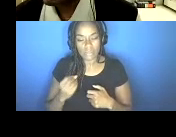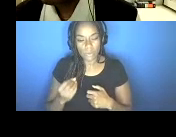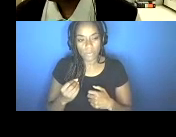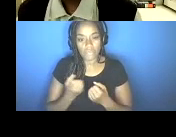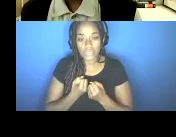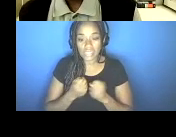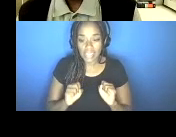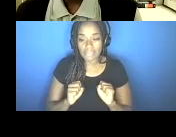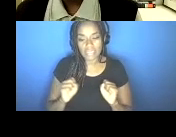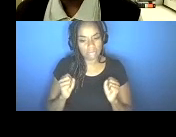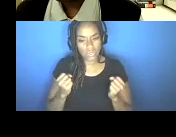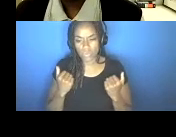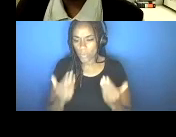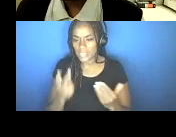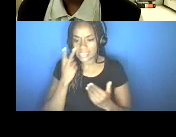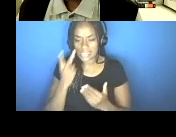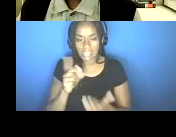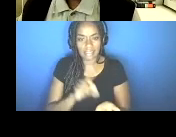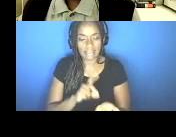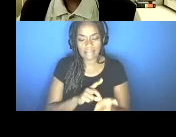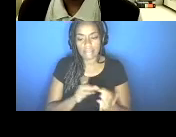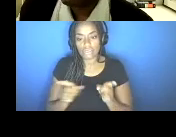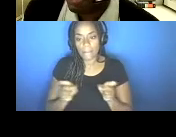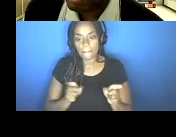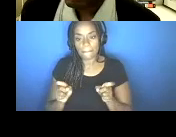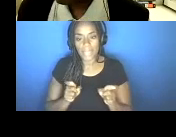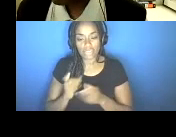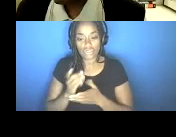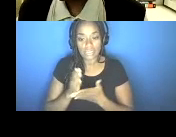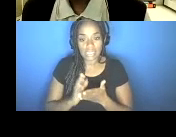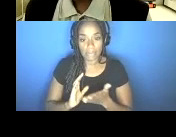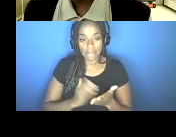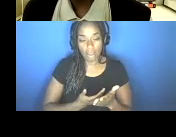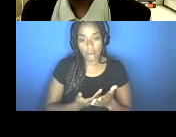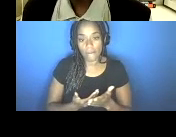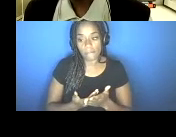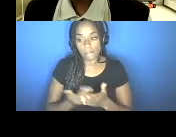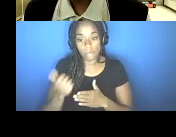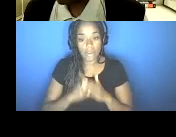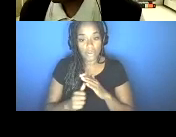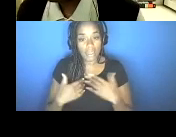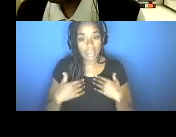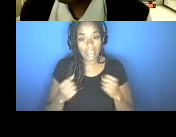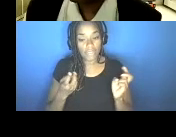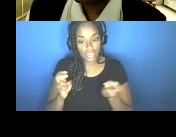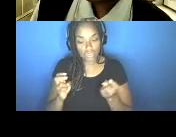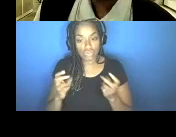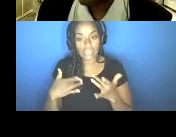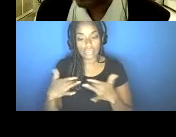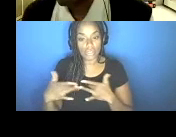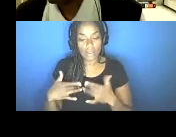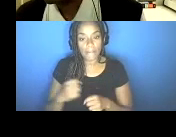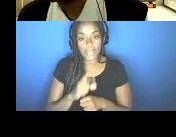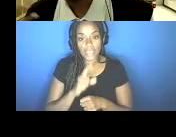know, seeing our providers managing some of our underlying health conditions and concerns, making sure we